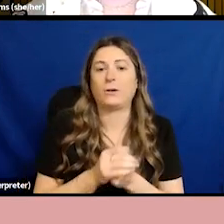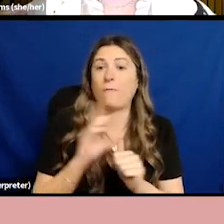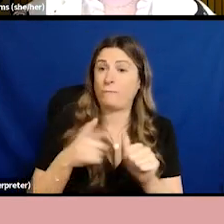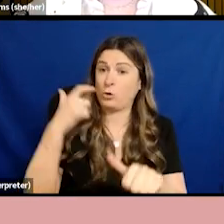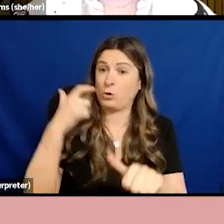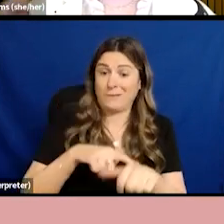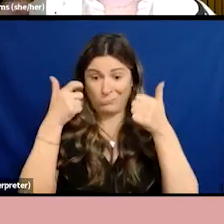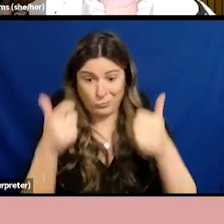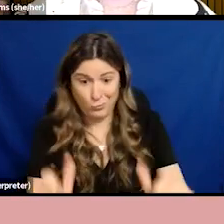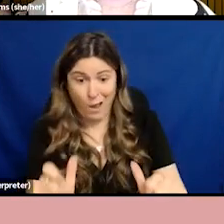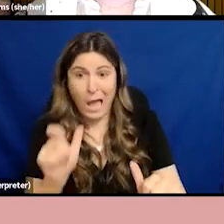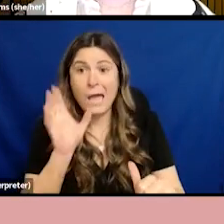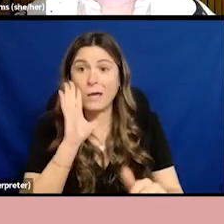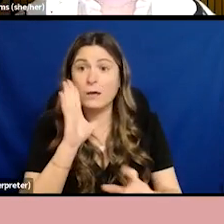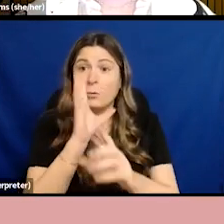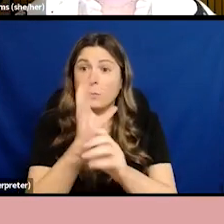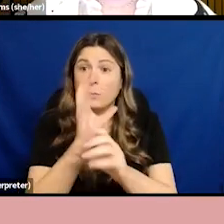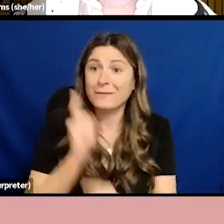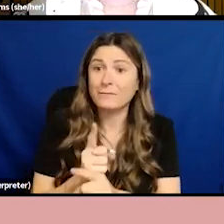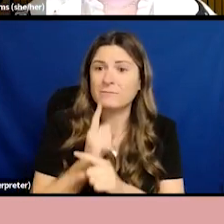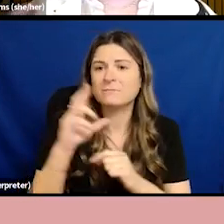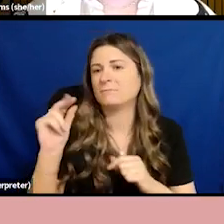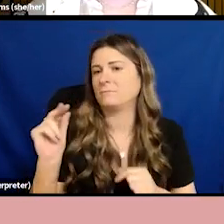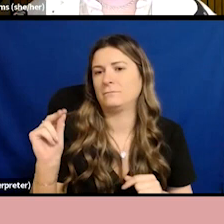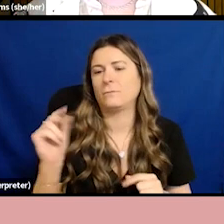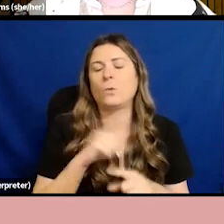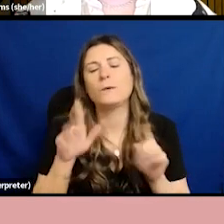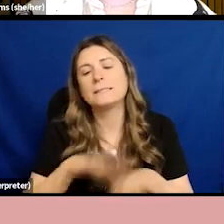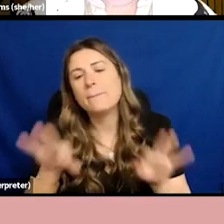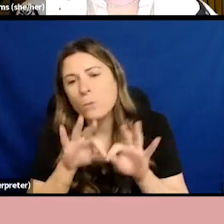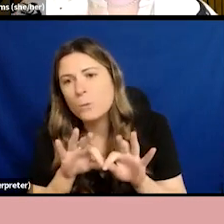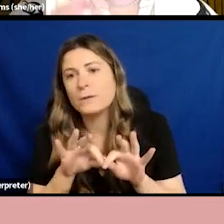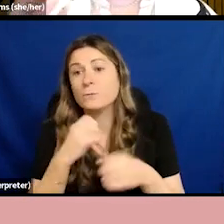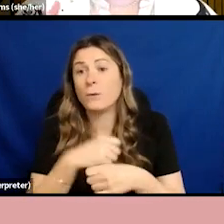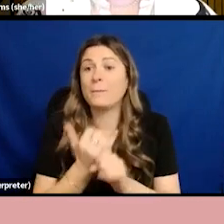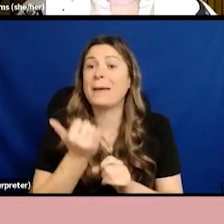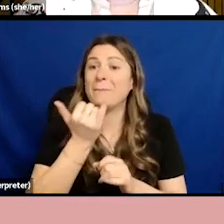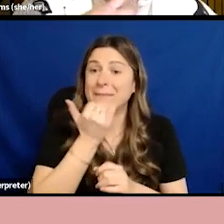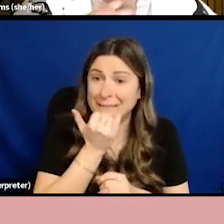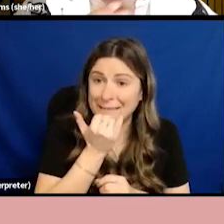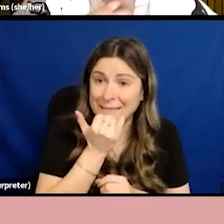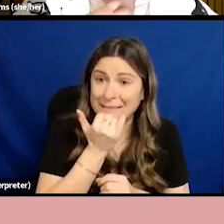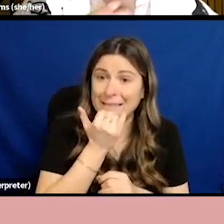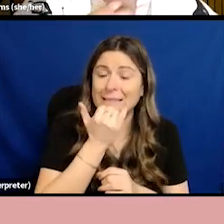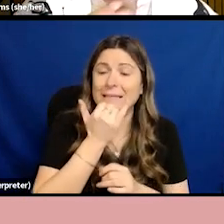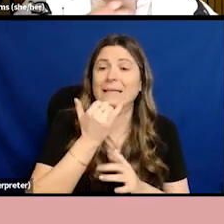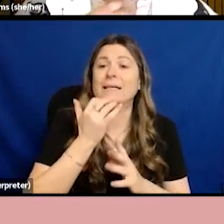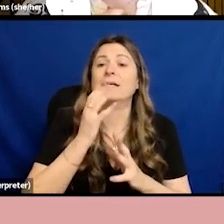is when we make a mistake, we can't make a big deal about it. Because what we do when we do that, when we hurt someone and then